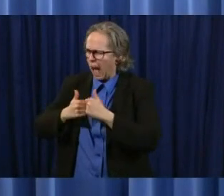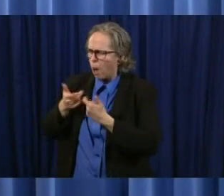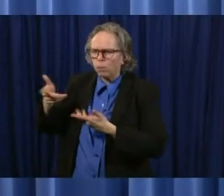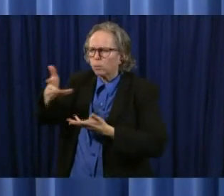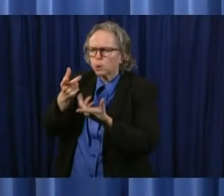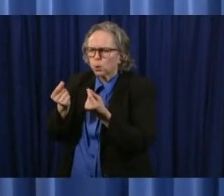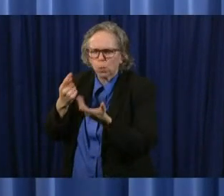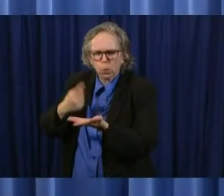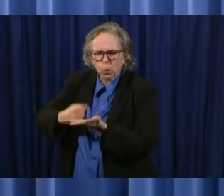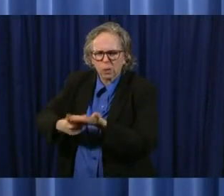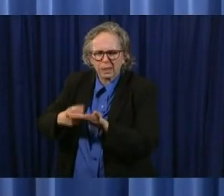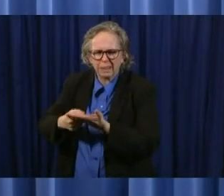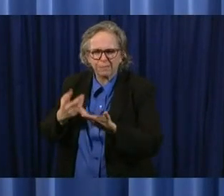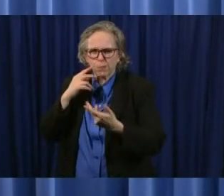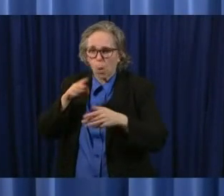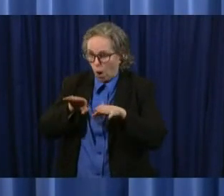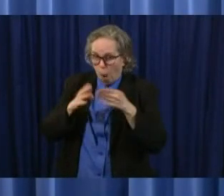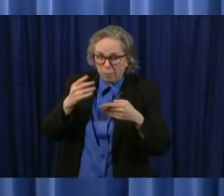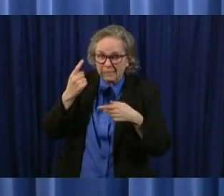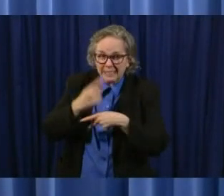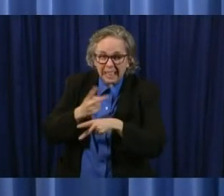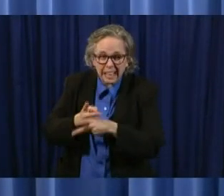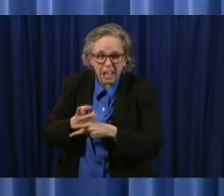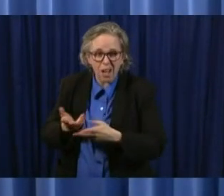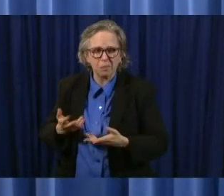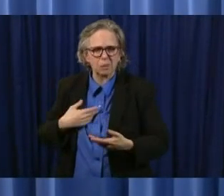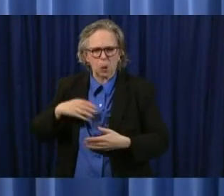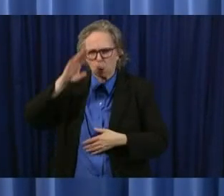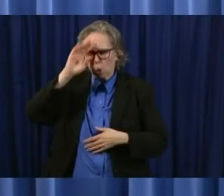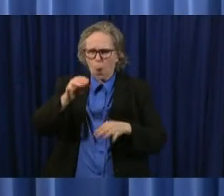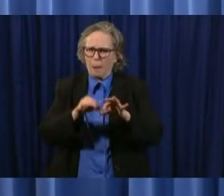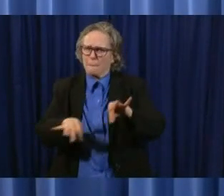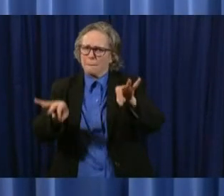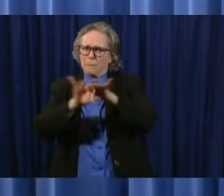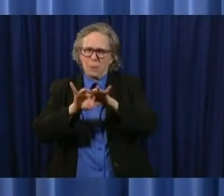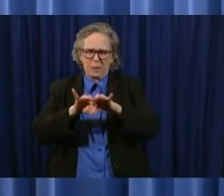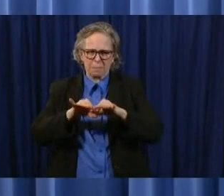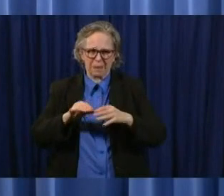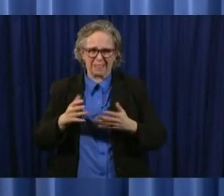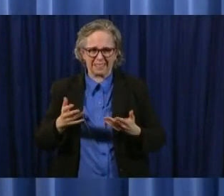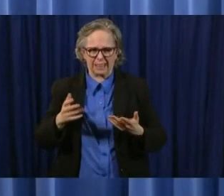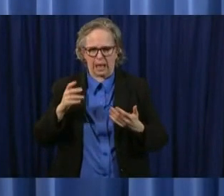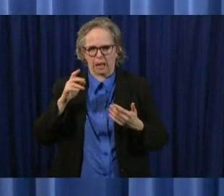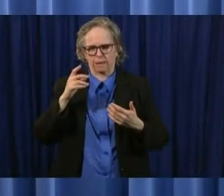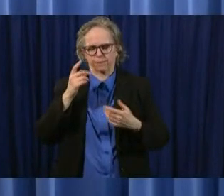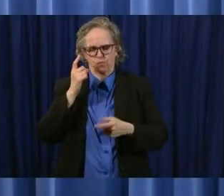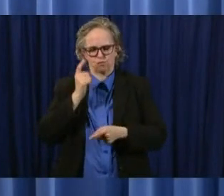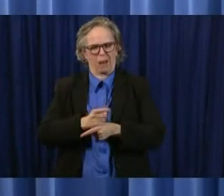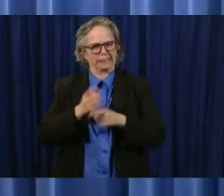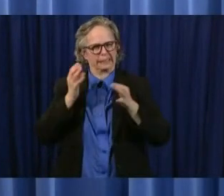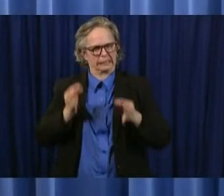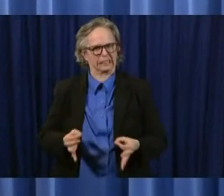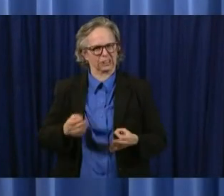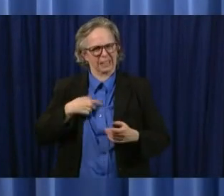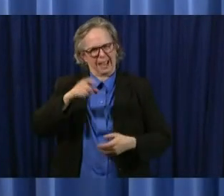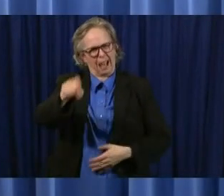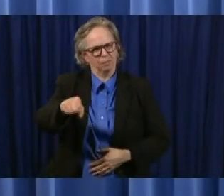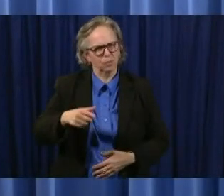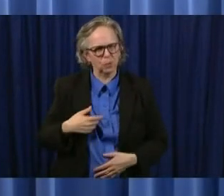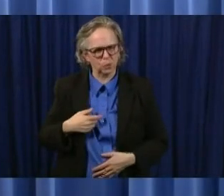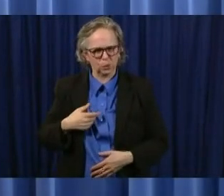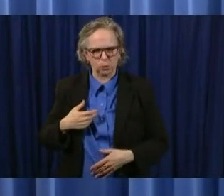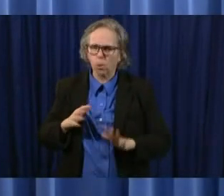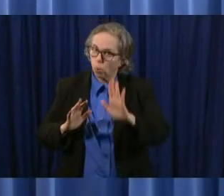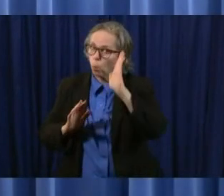we understand it's important uh we got to get it right uh we're going to do it but